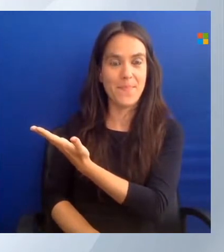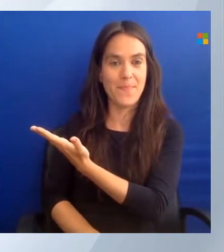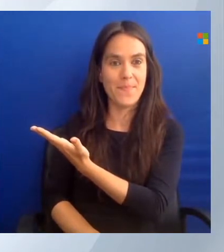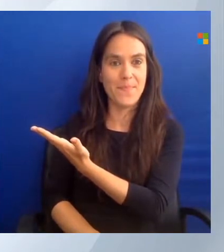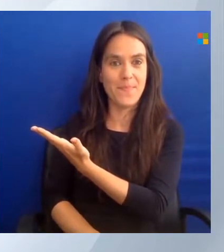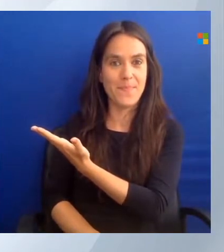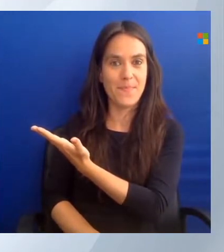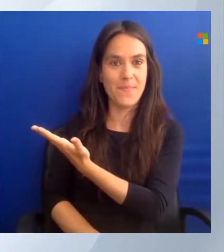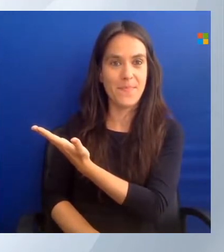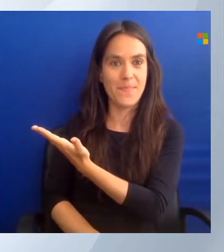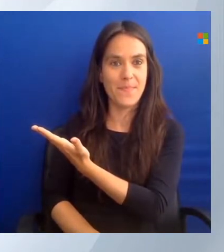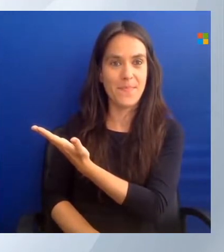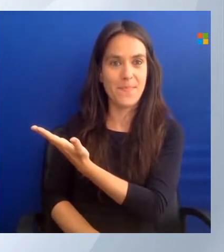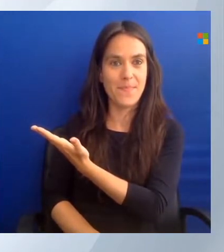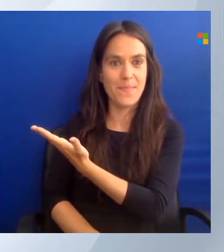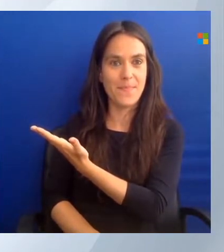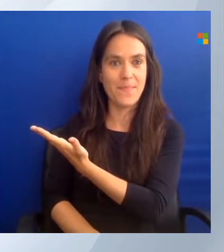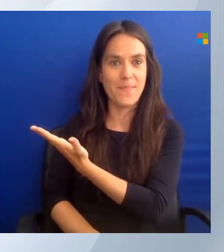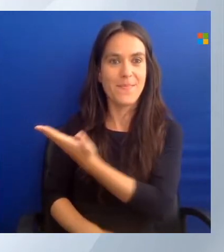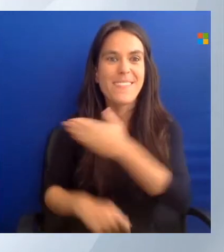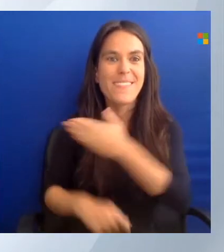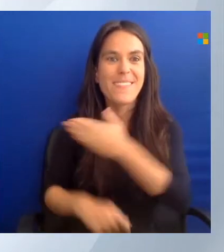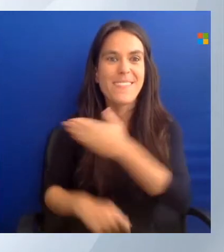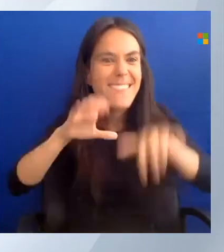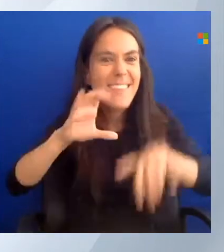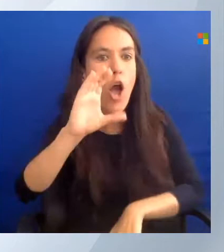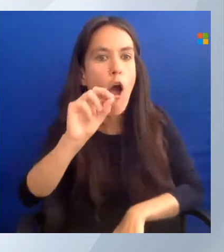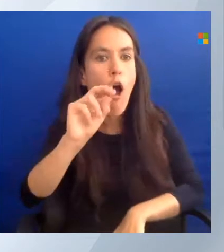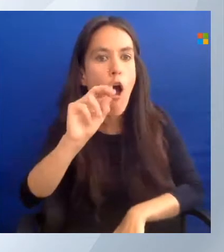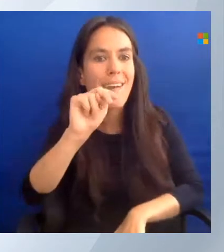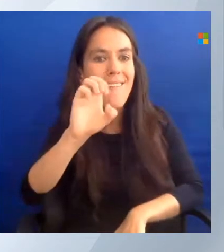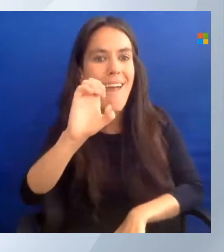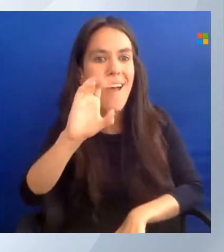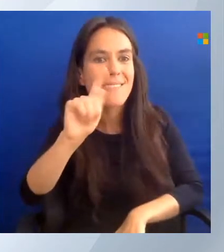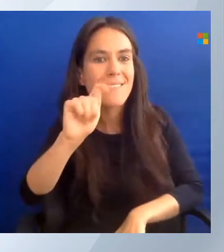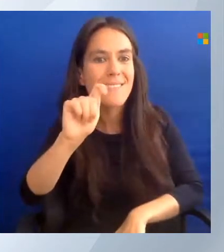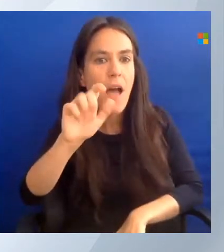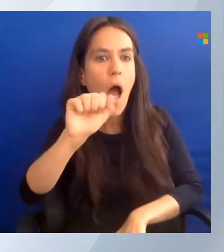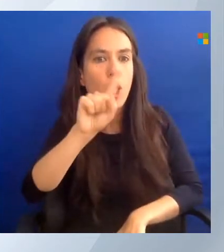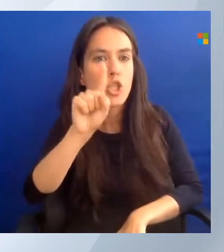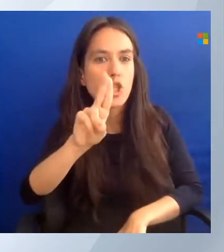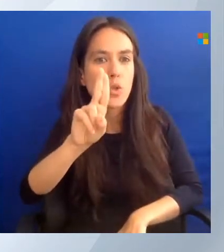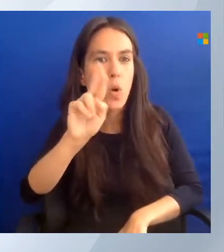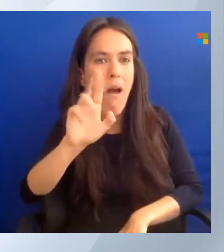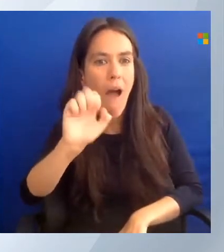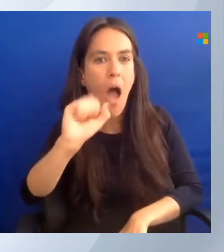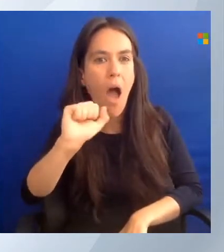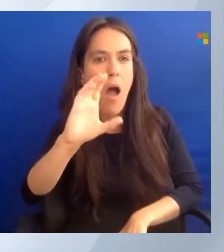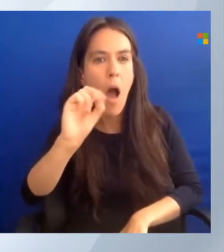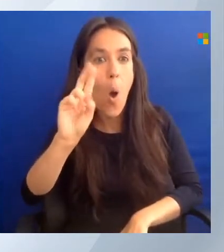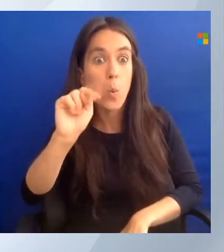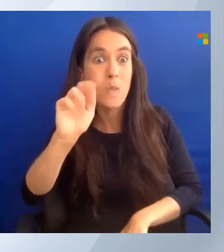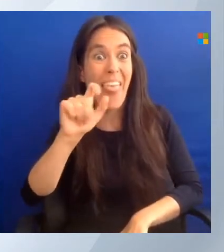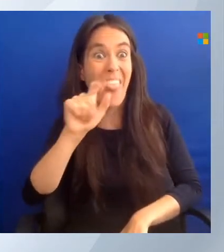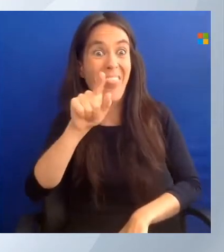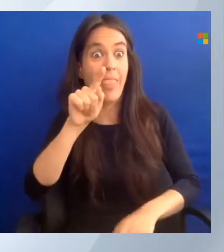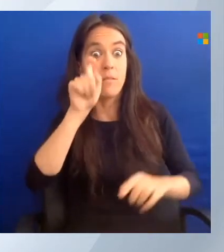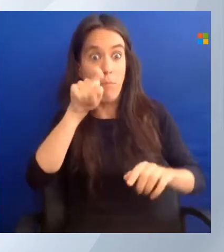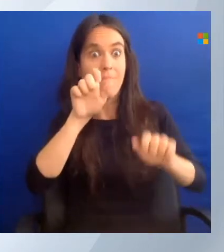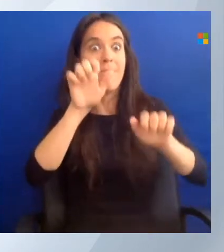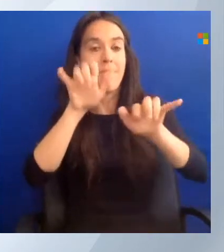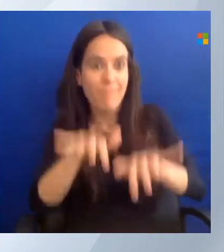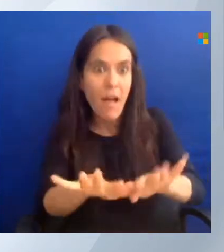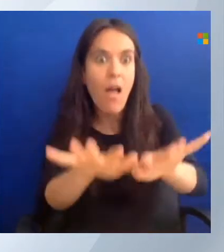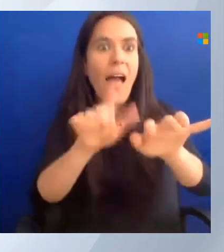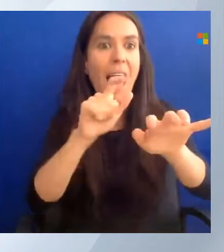Azure account. And if you just use it like that, it will give you a code. And you can